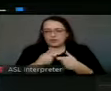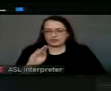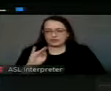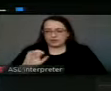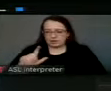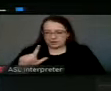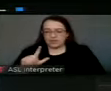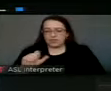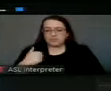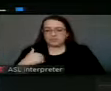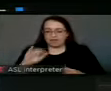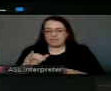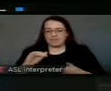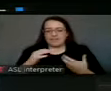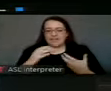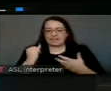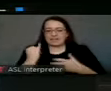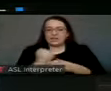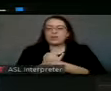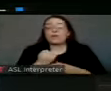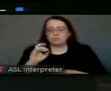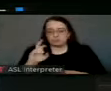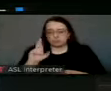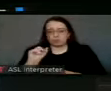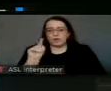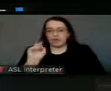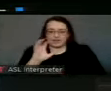And so having that interruptible rate helps us a lot.